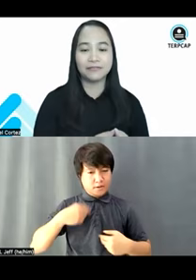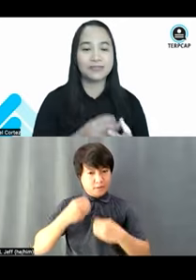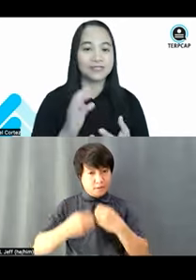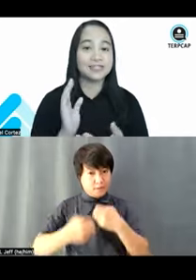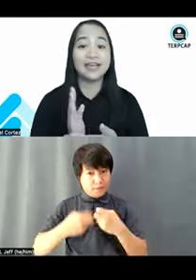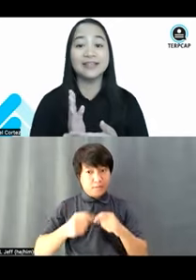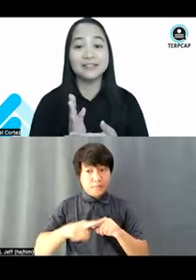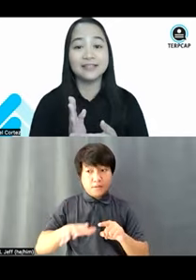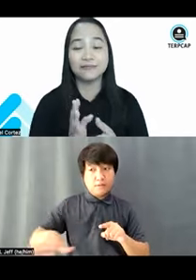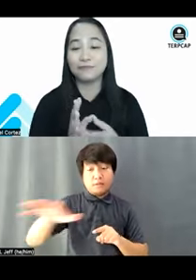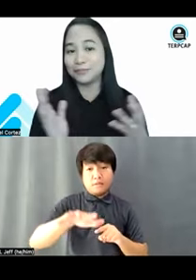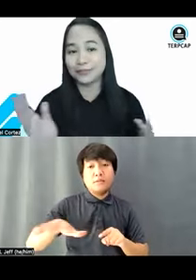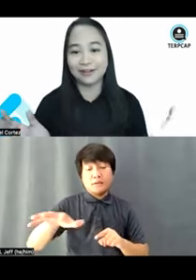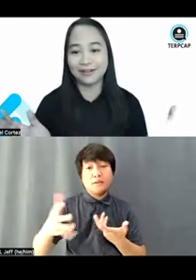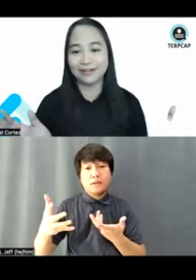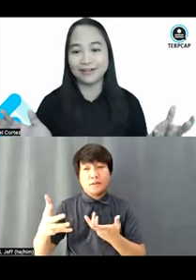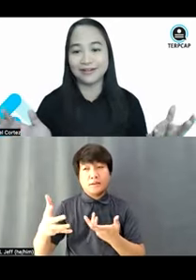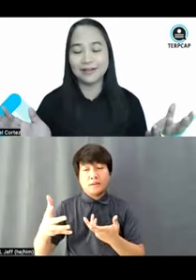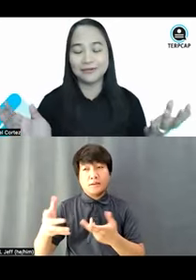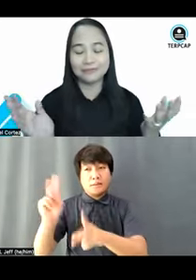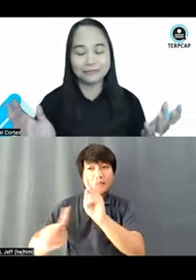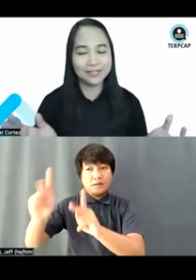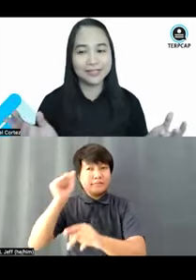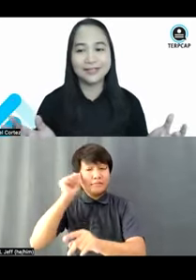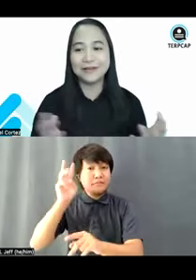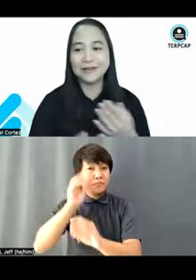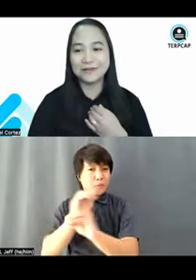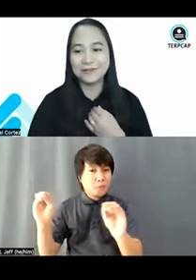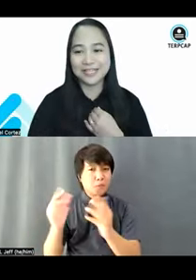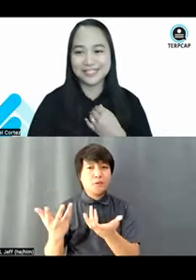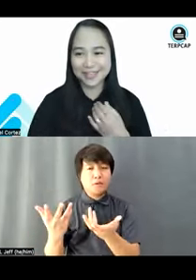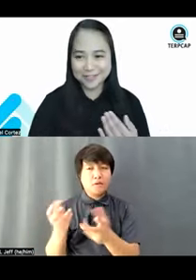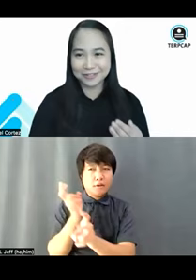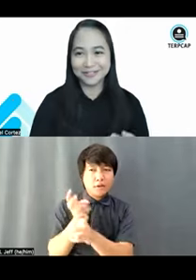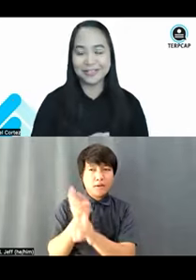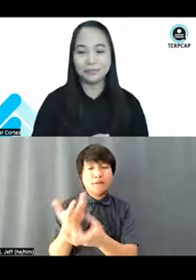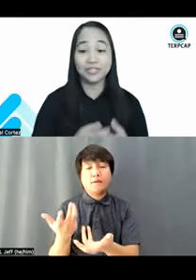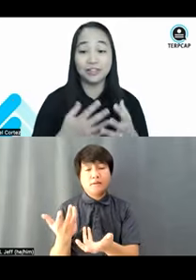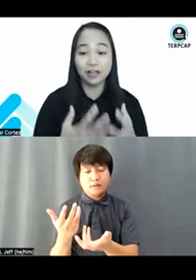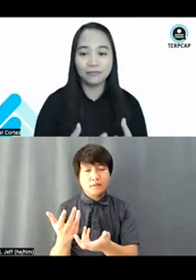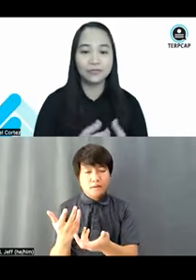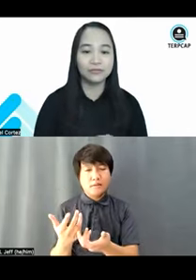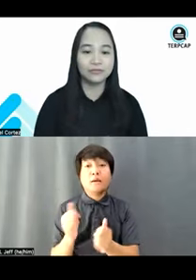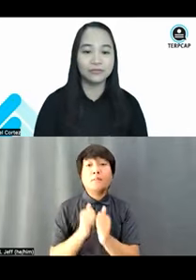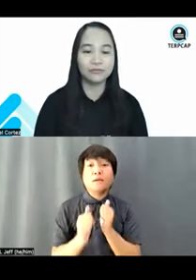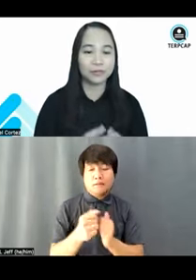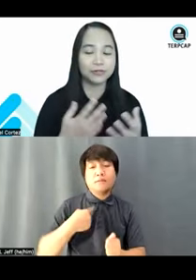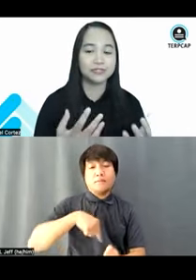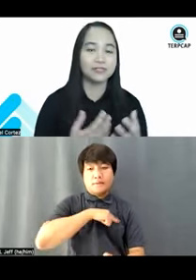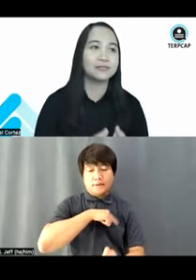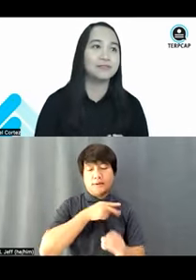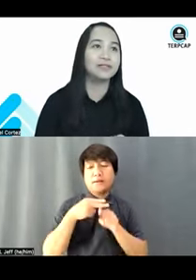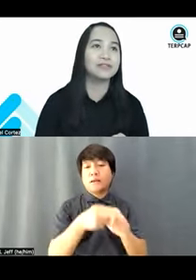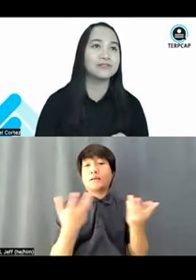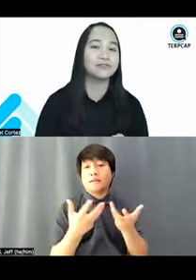if society, if people are really, you know, intentional, and would love to, for